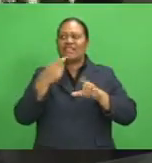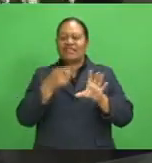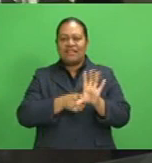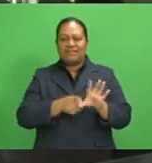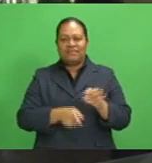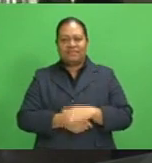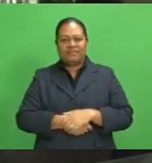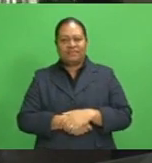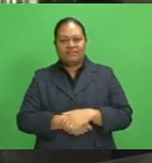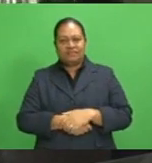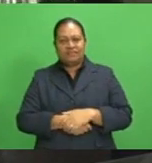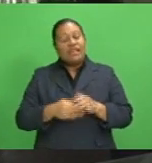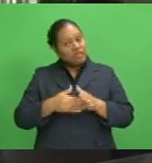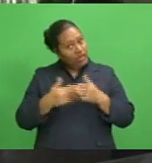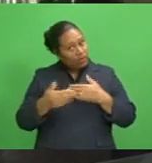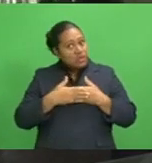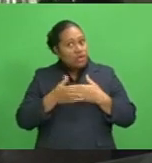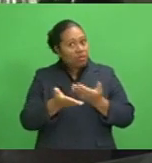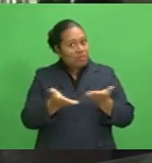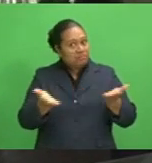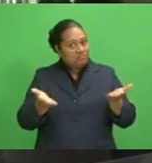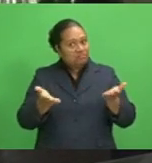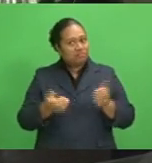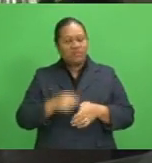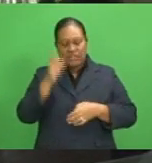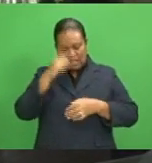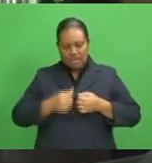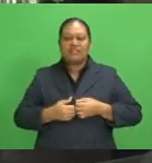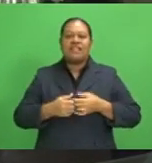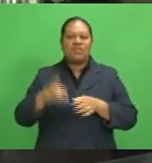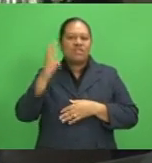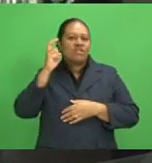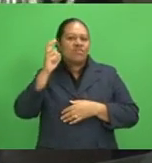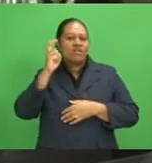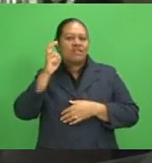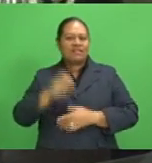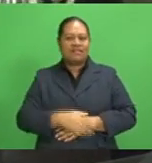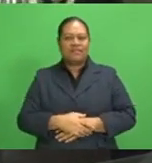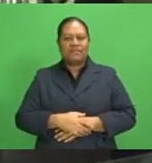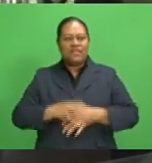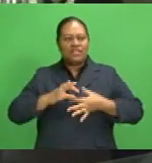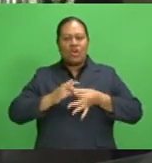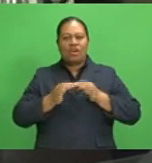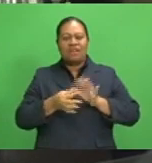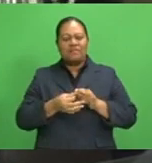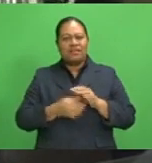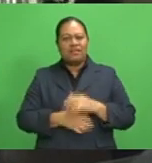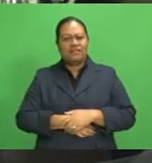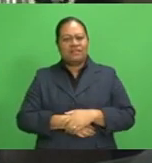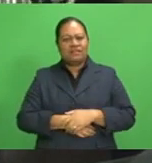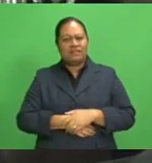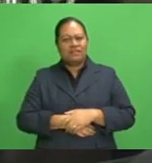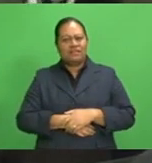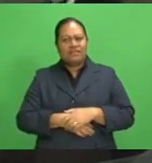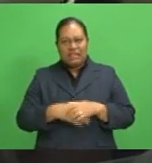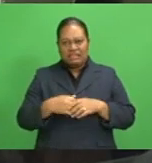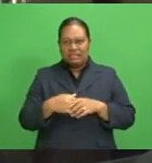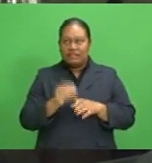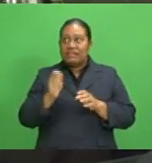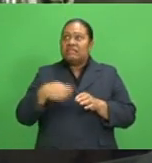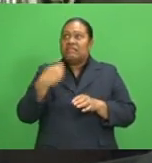It's now open for you to begin your training and the Olympics is over a year away,